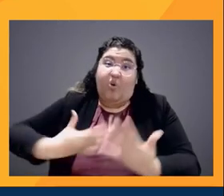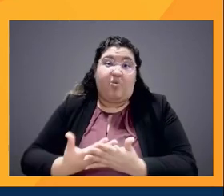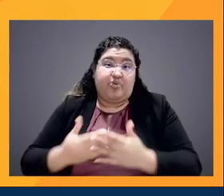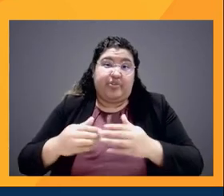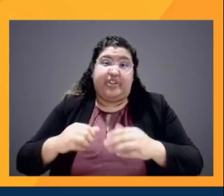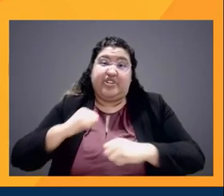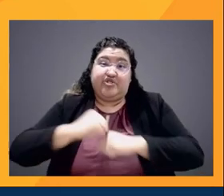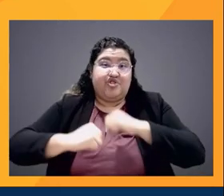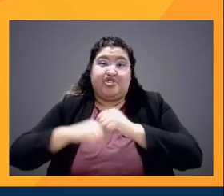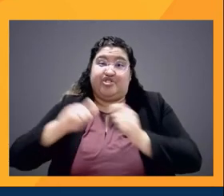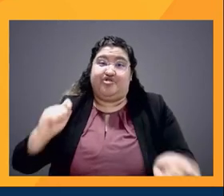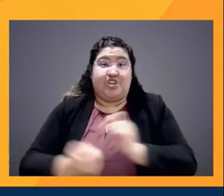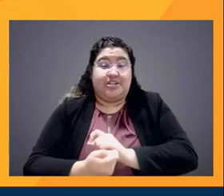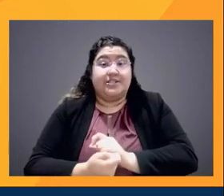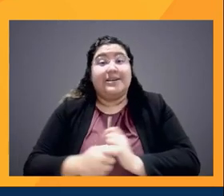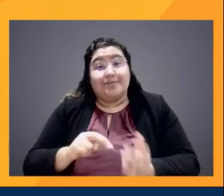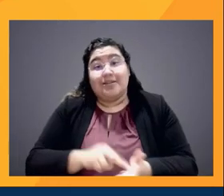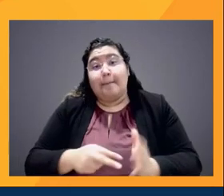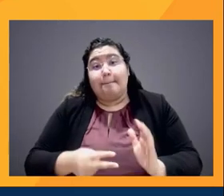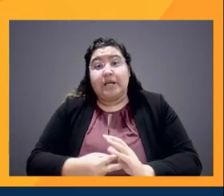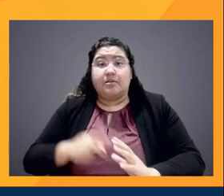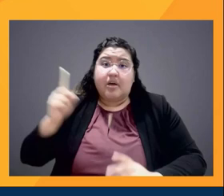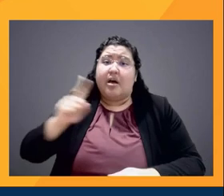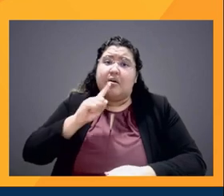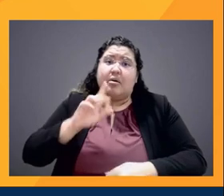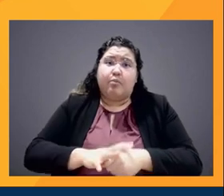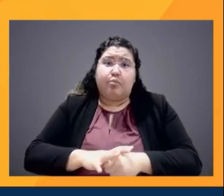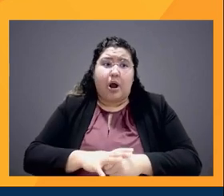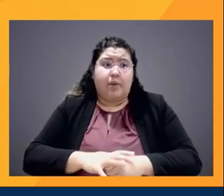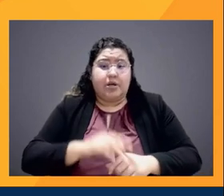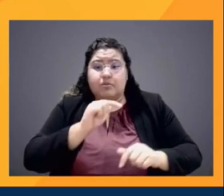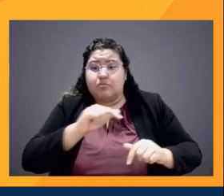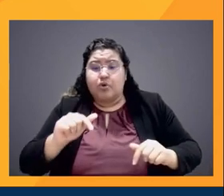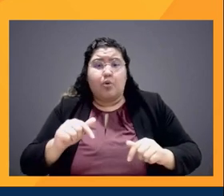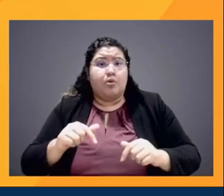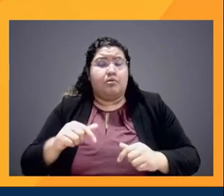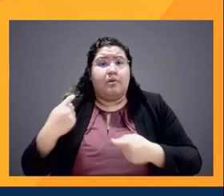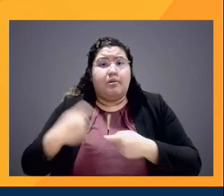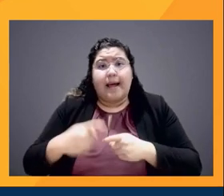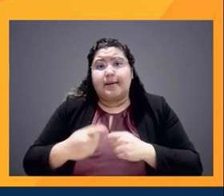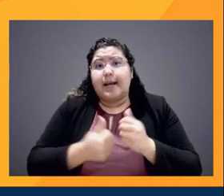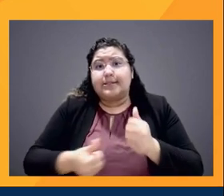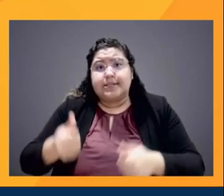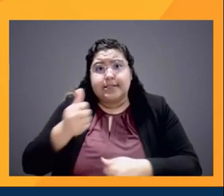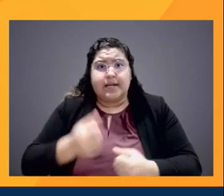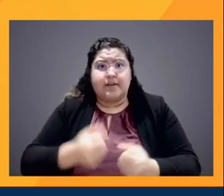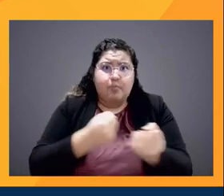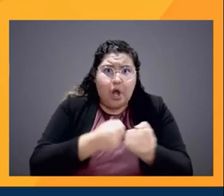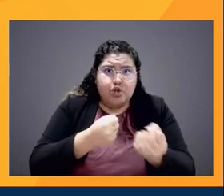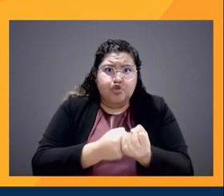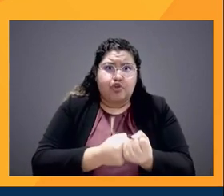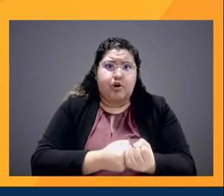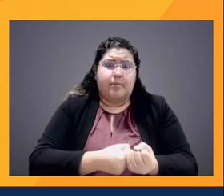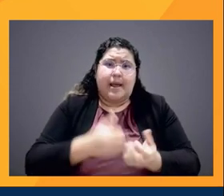to kind of bring up, you know, these Latinx executives, sponsor them, move them up the ladder.